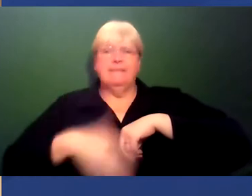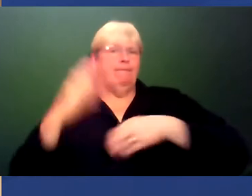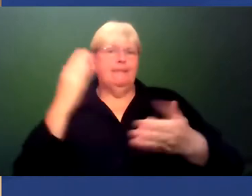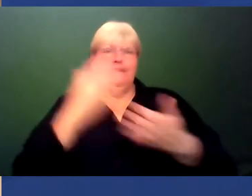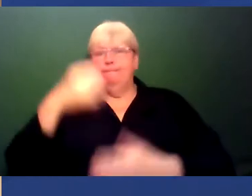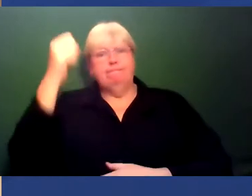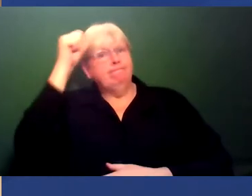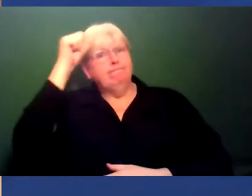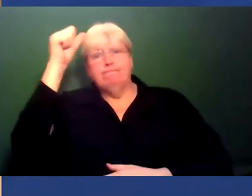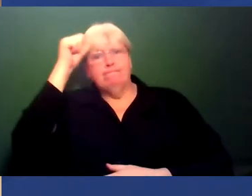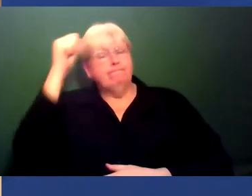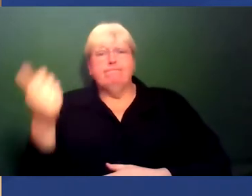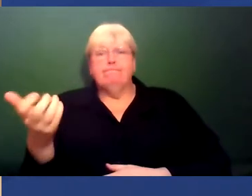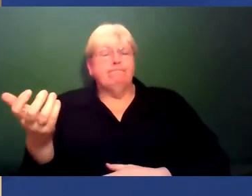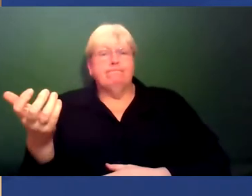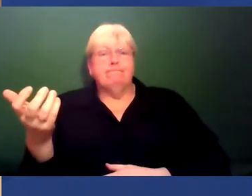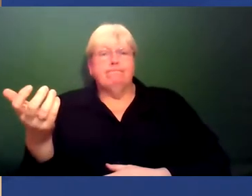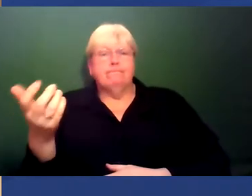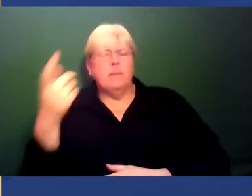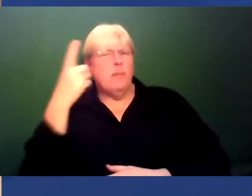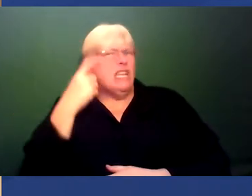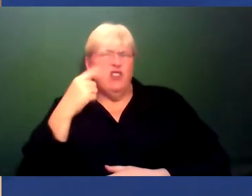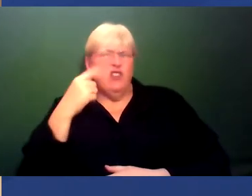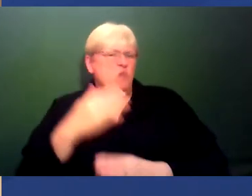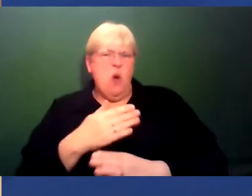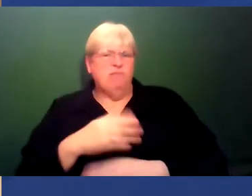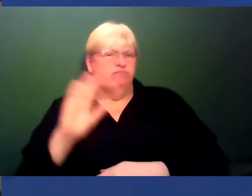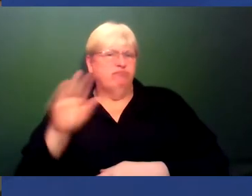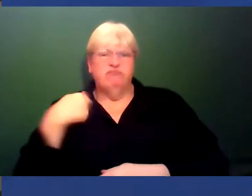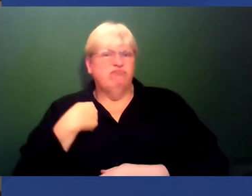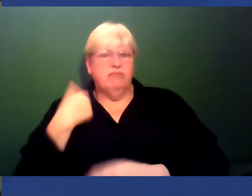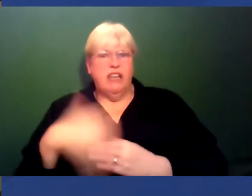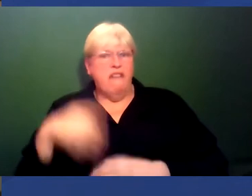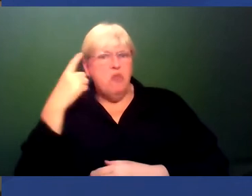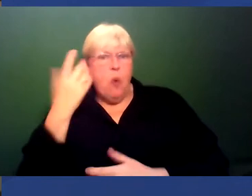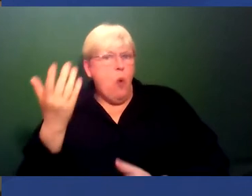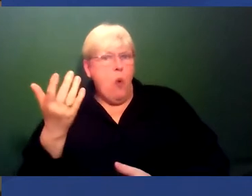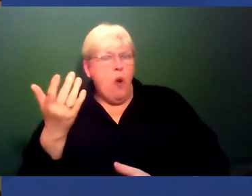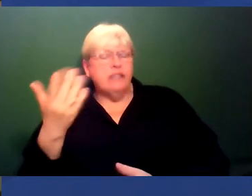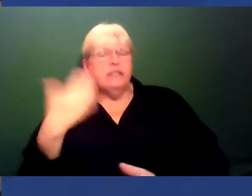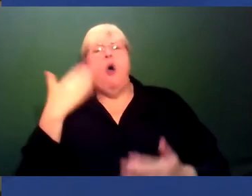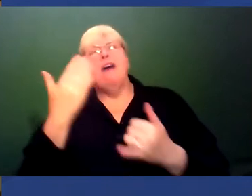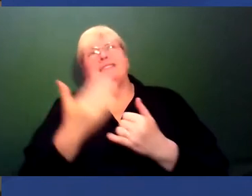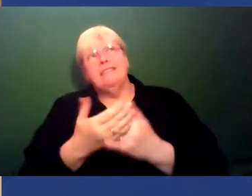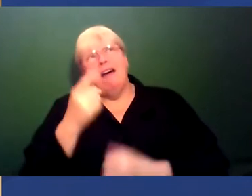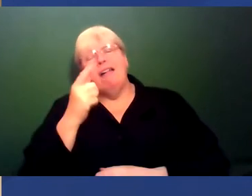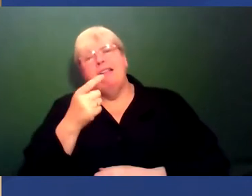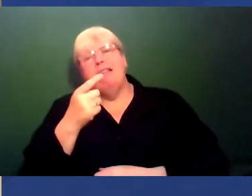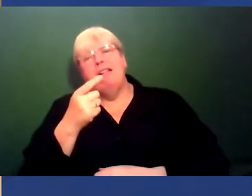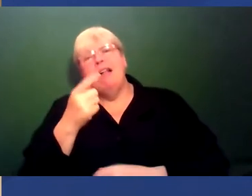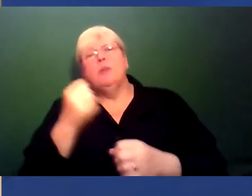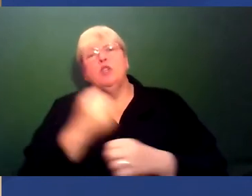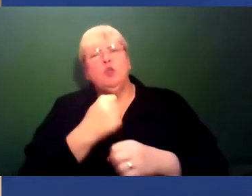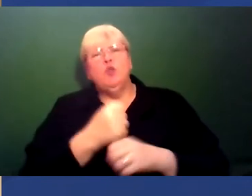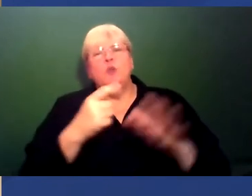that as a potential kind of career at all. It wasn't until I was doing my